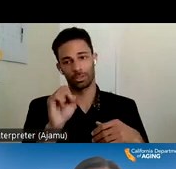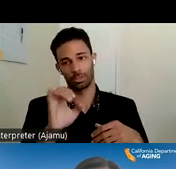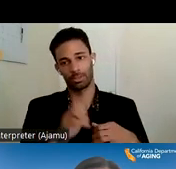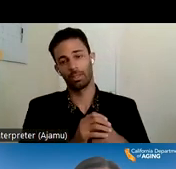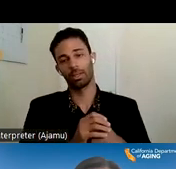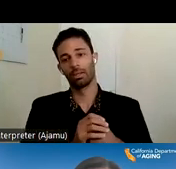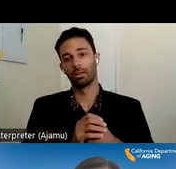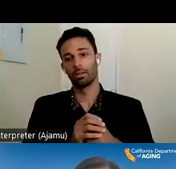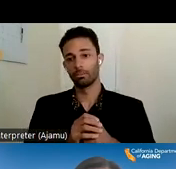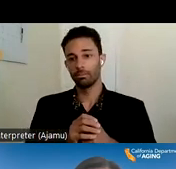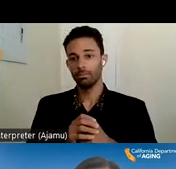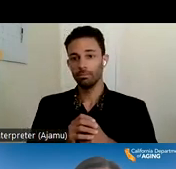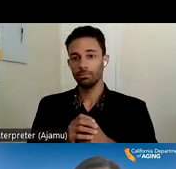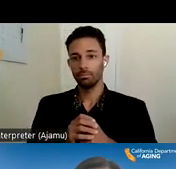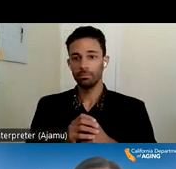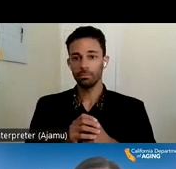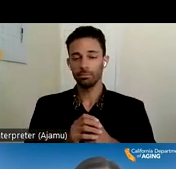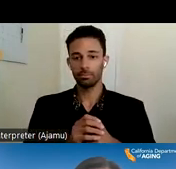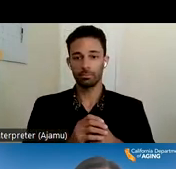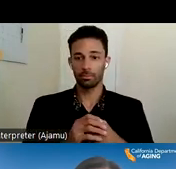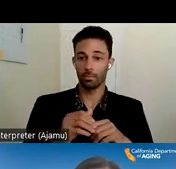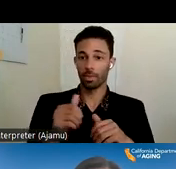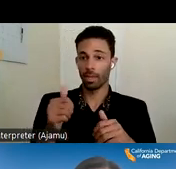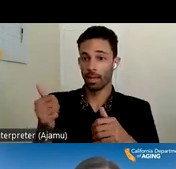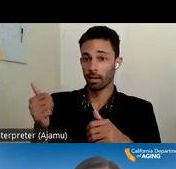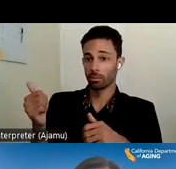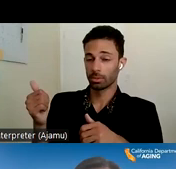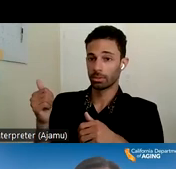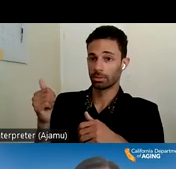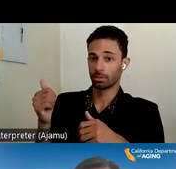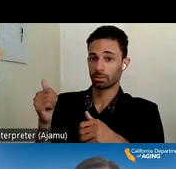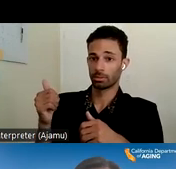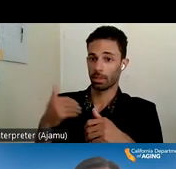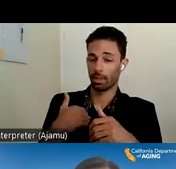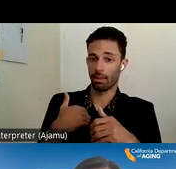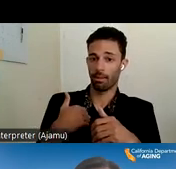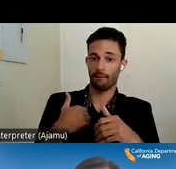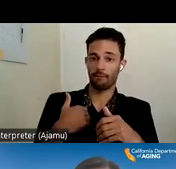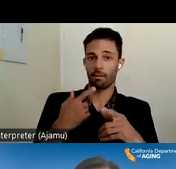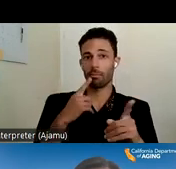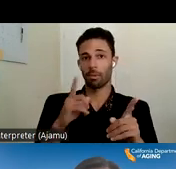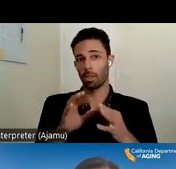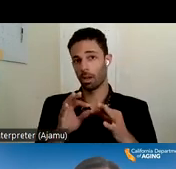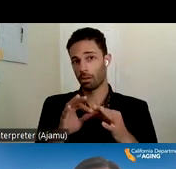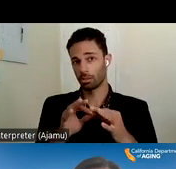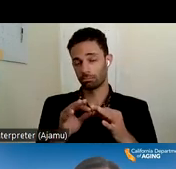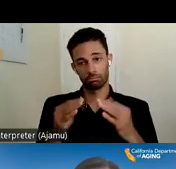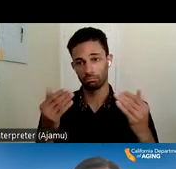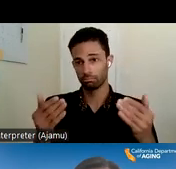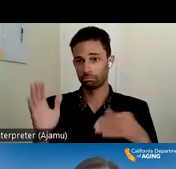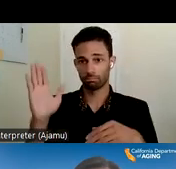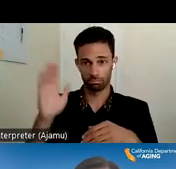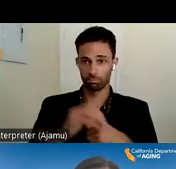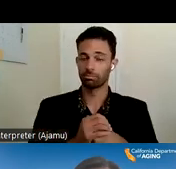jesse else um have a public comment to make feel free to raise your hand